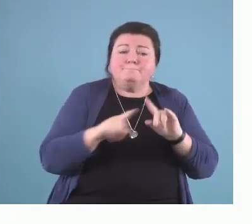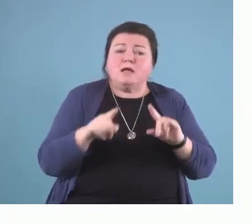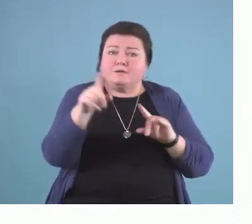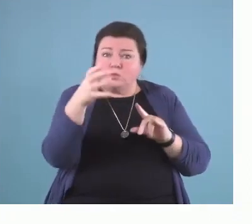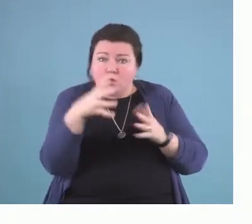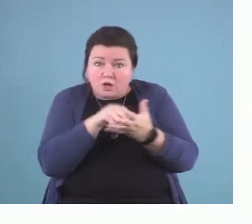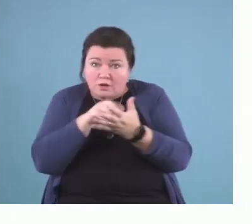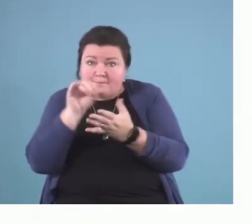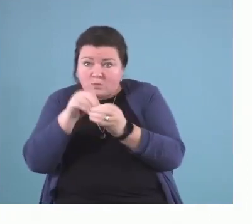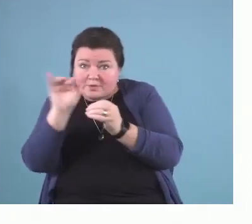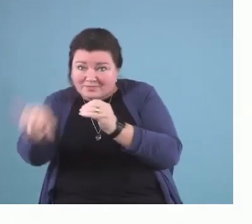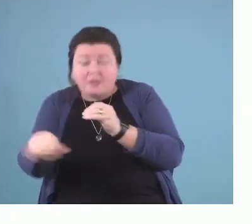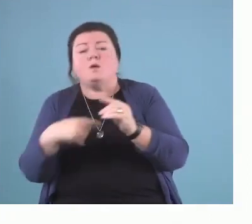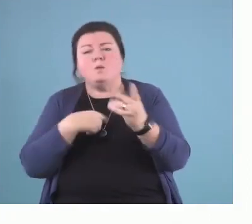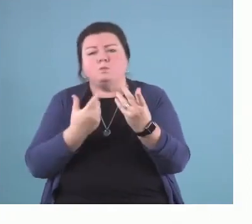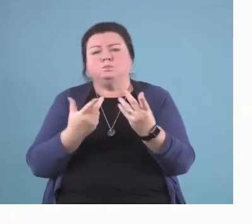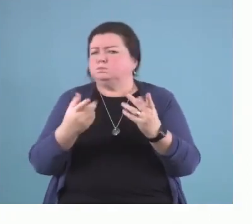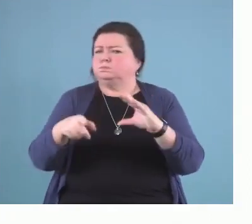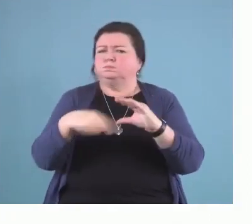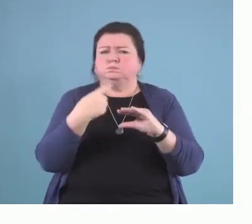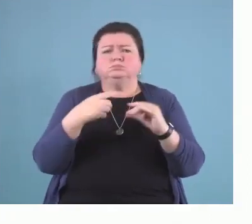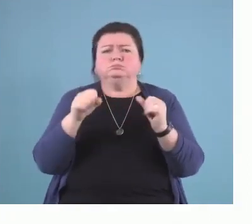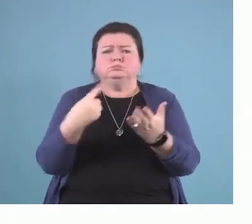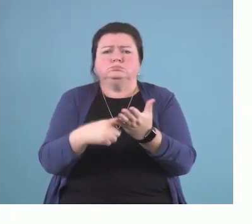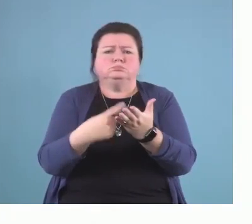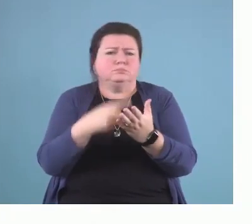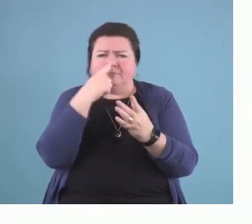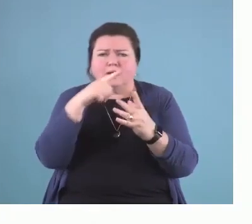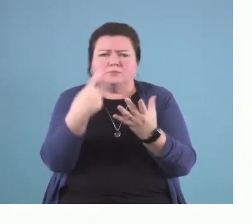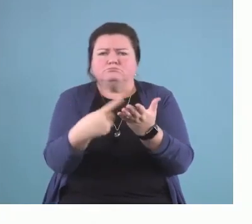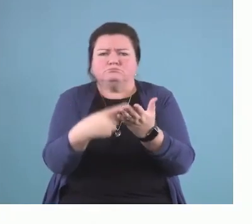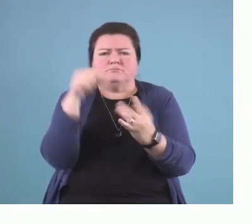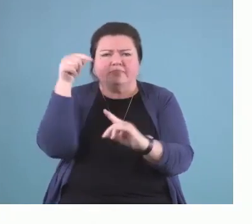learn more about it, I'm happy to walk through that with you.